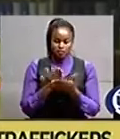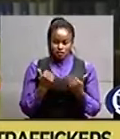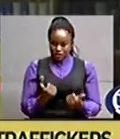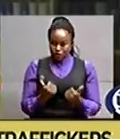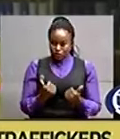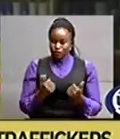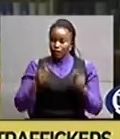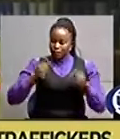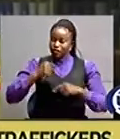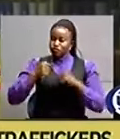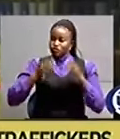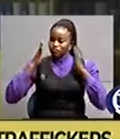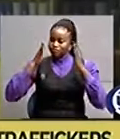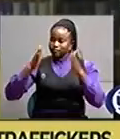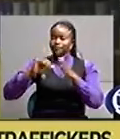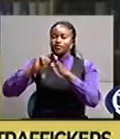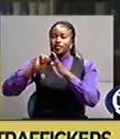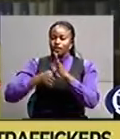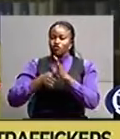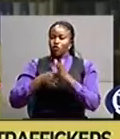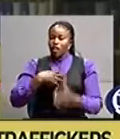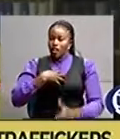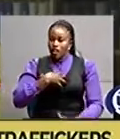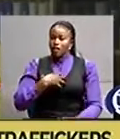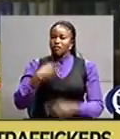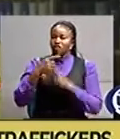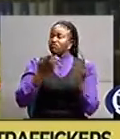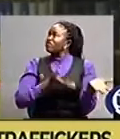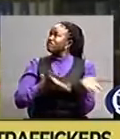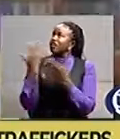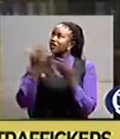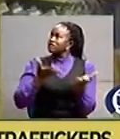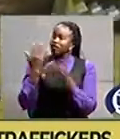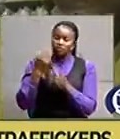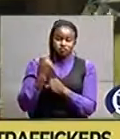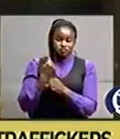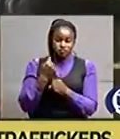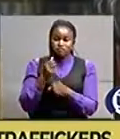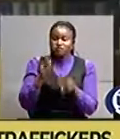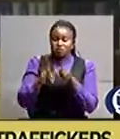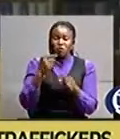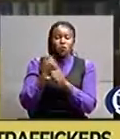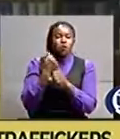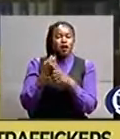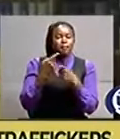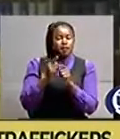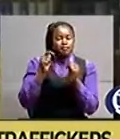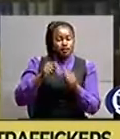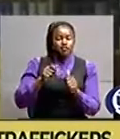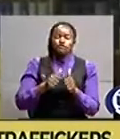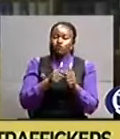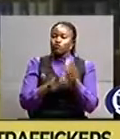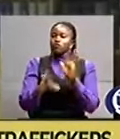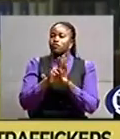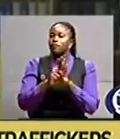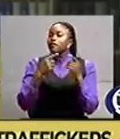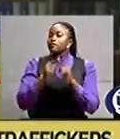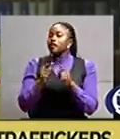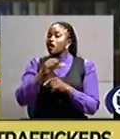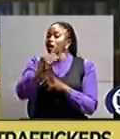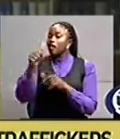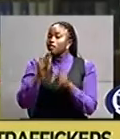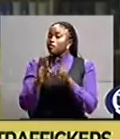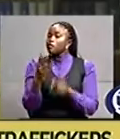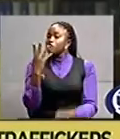focusing more on this issue of labor externalization in an illegal way victims for a number are also here